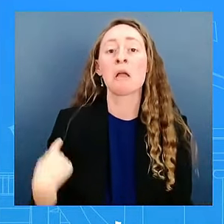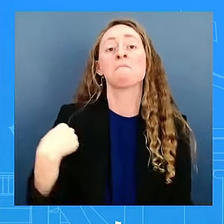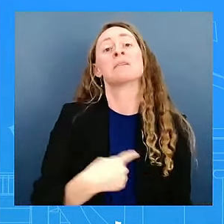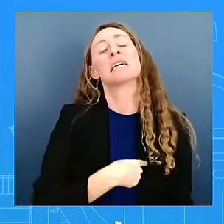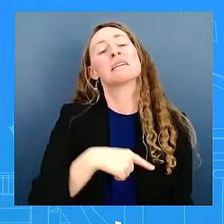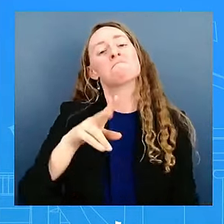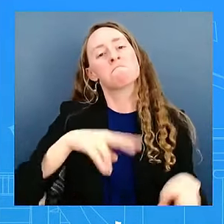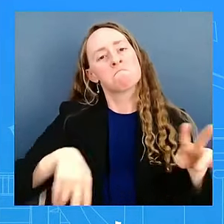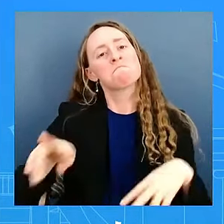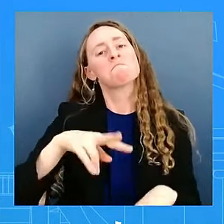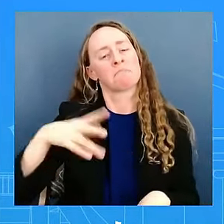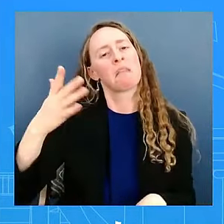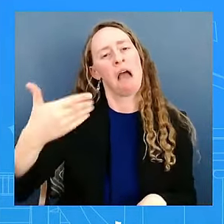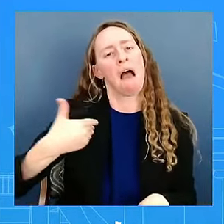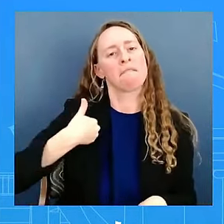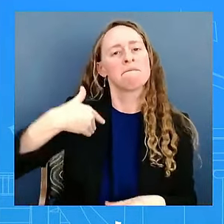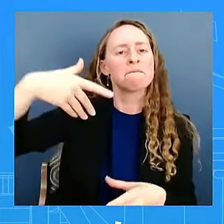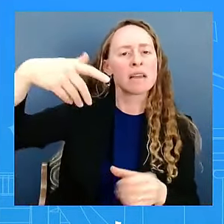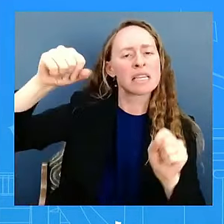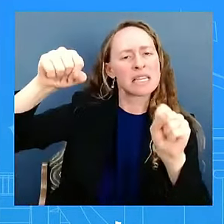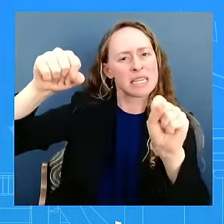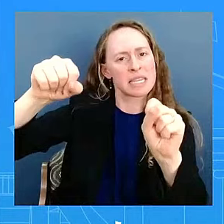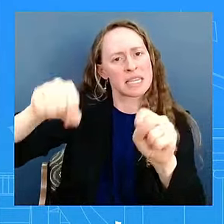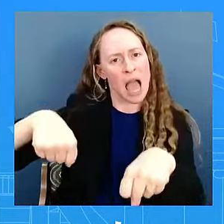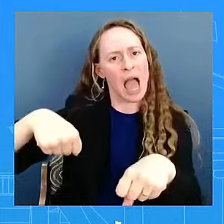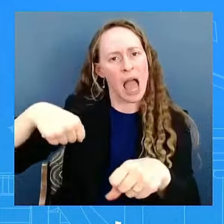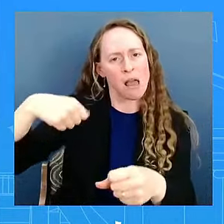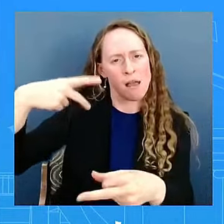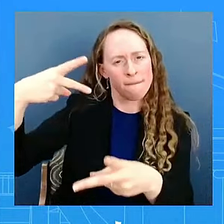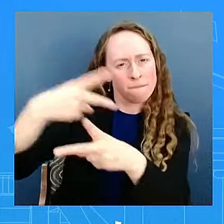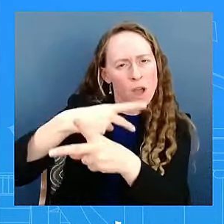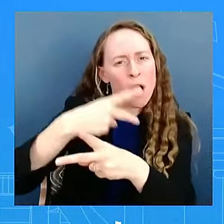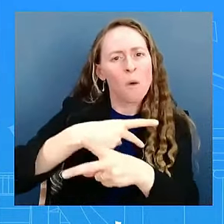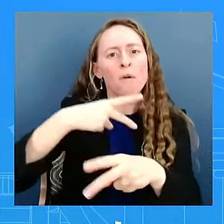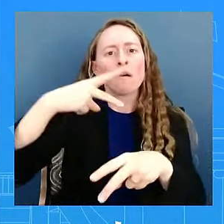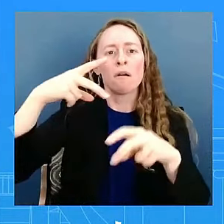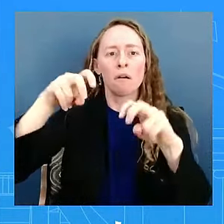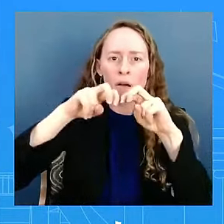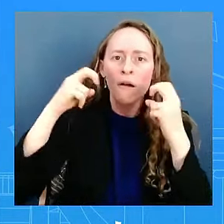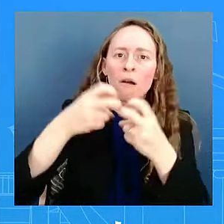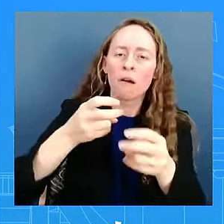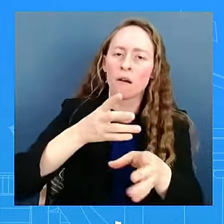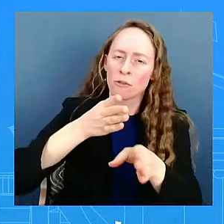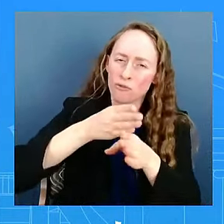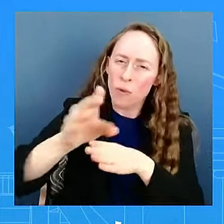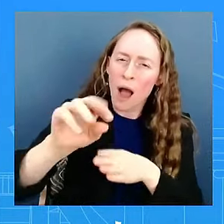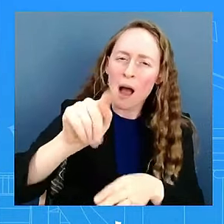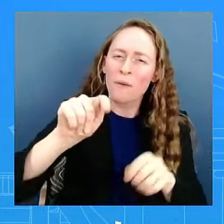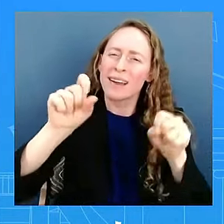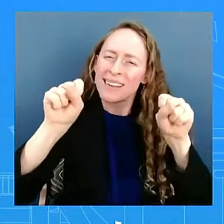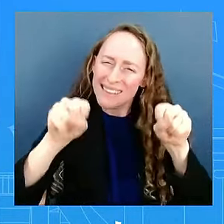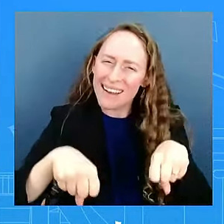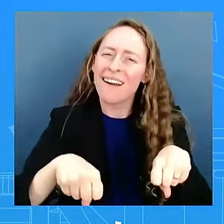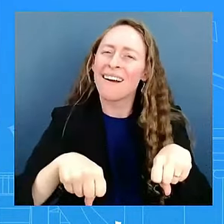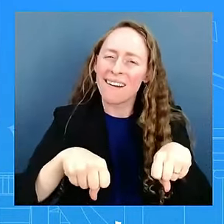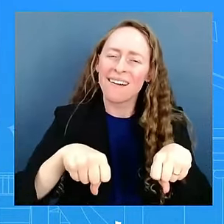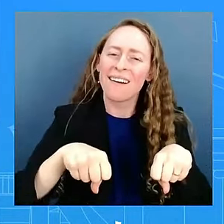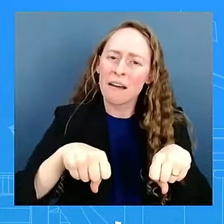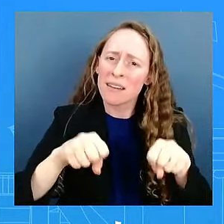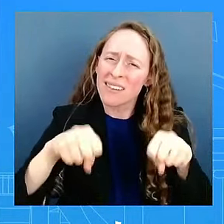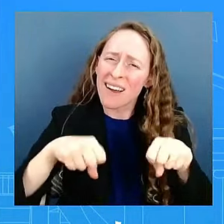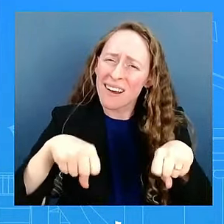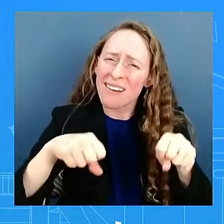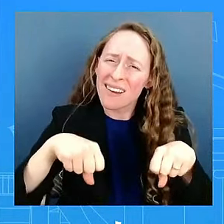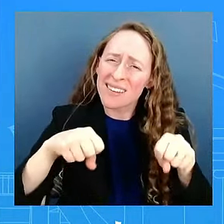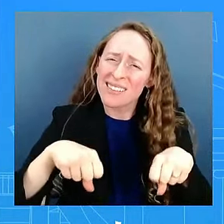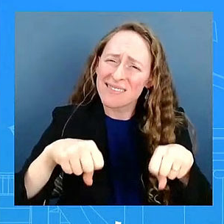We still believe there's interested counterparts. And we still believe that there are meetings and discussions to be had. We wouldn't have a team over